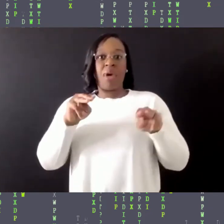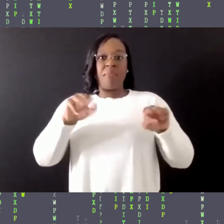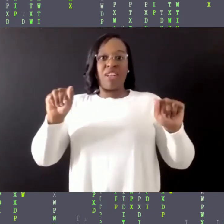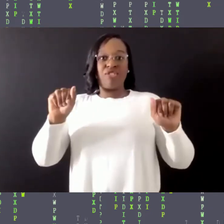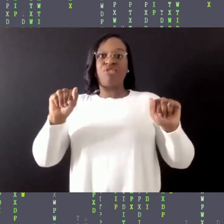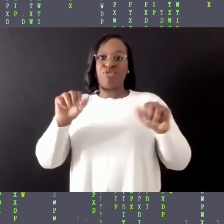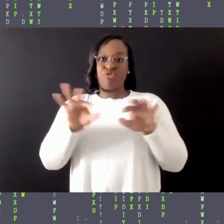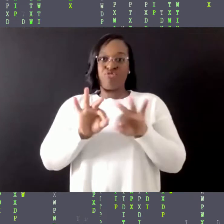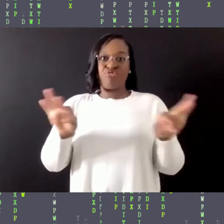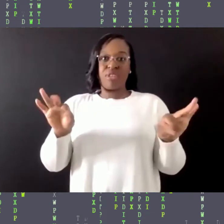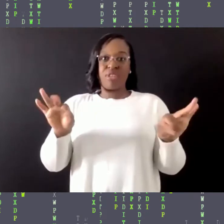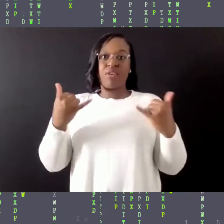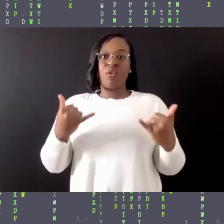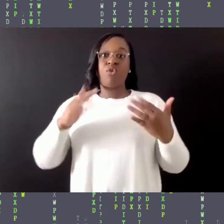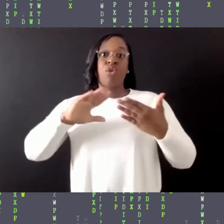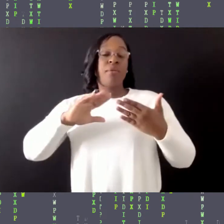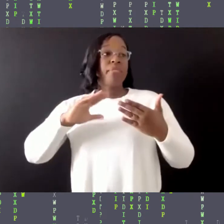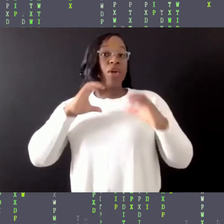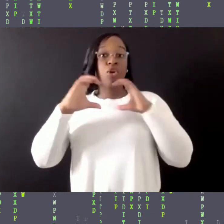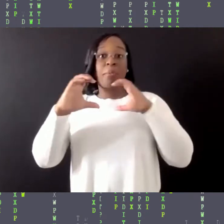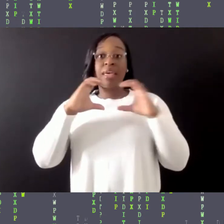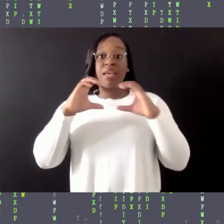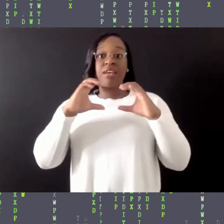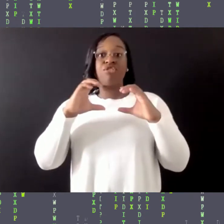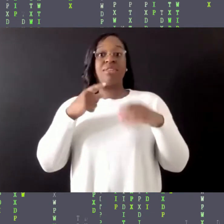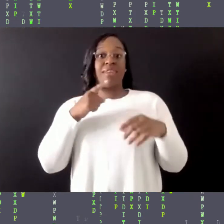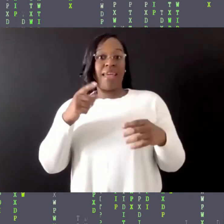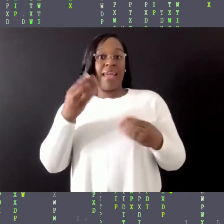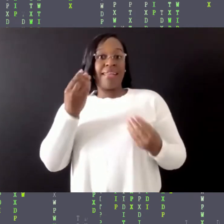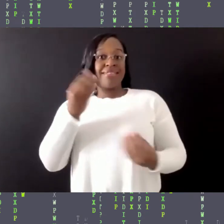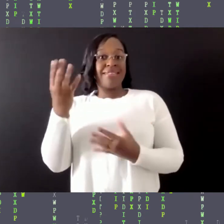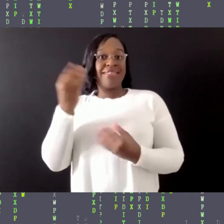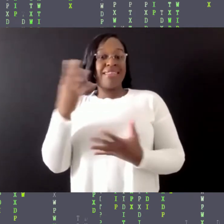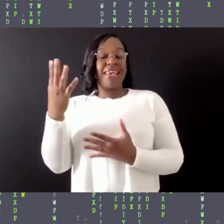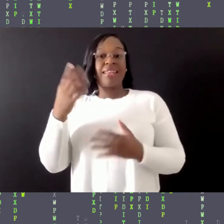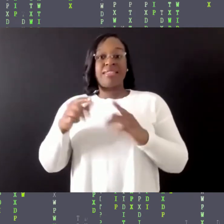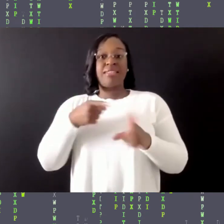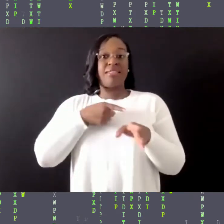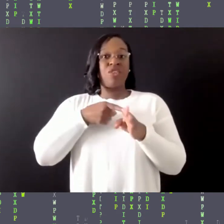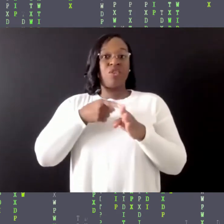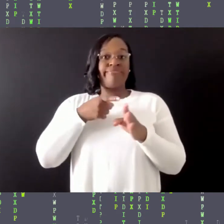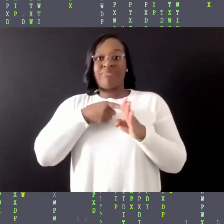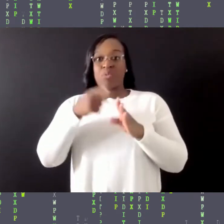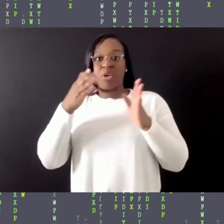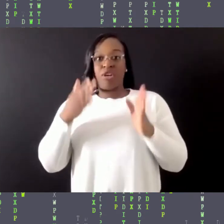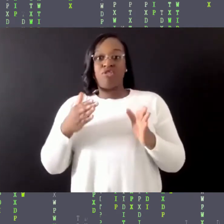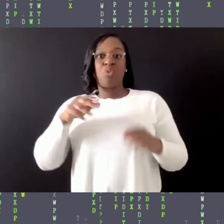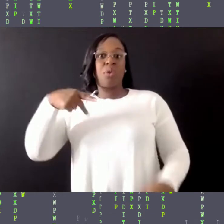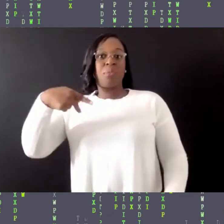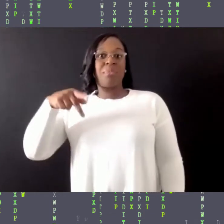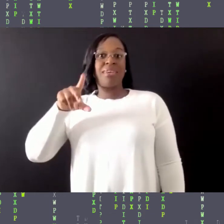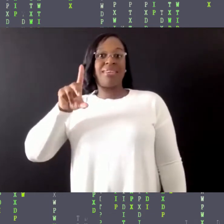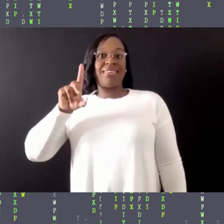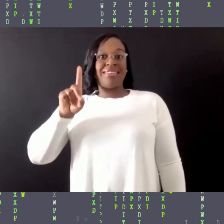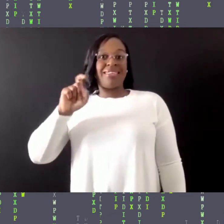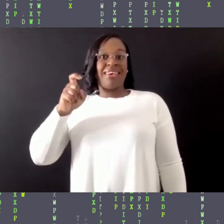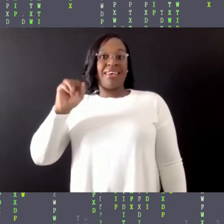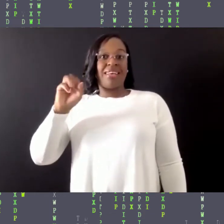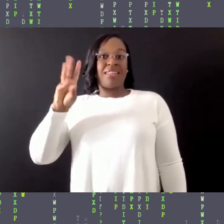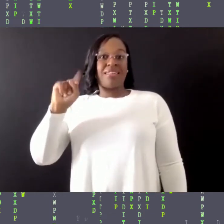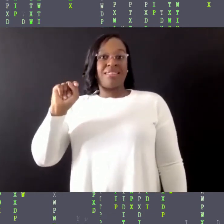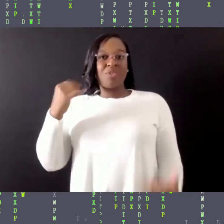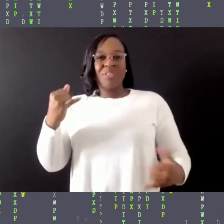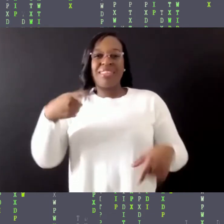am currently the communications and data specialist here at PDXWIT. So it's Black History and Futures Month,